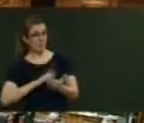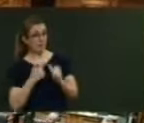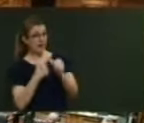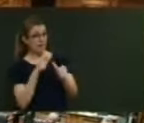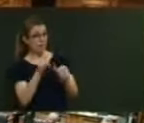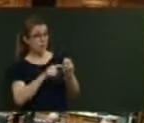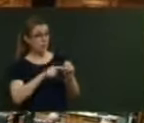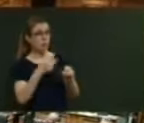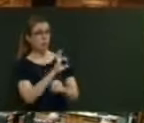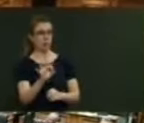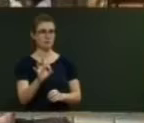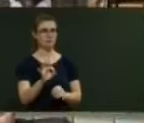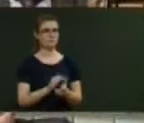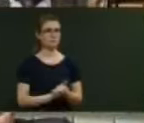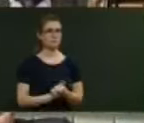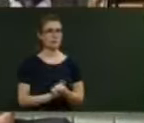member minister give his answer?